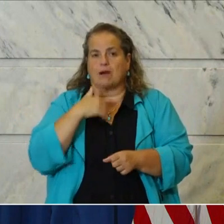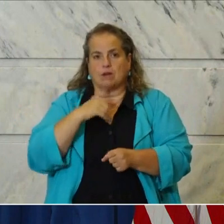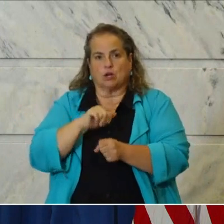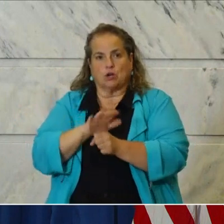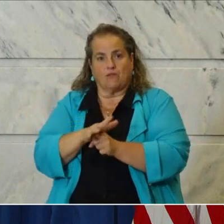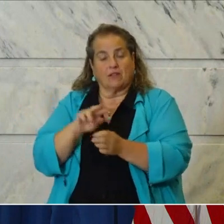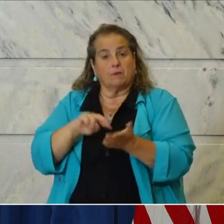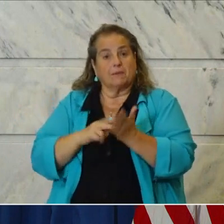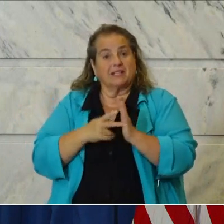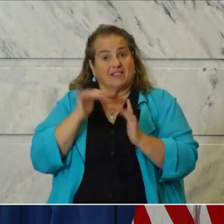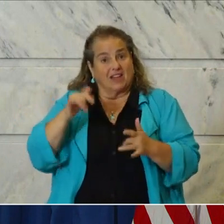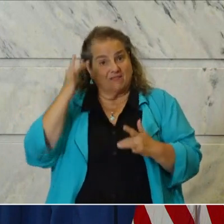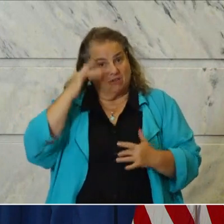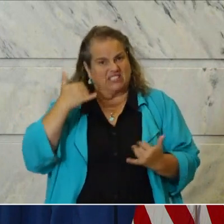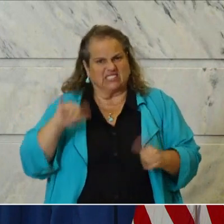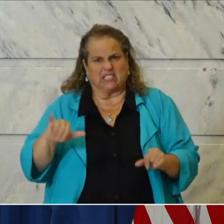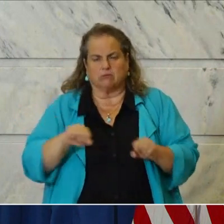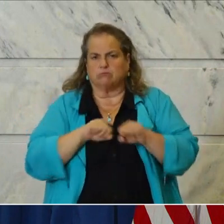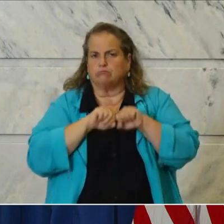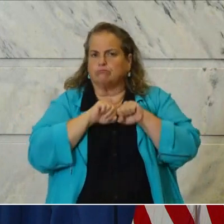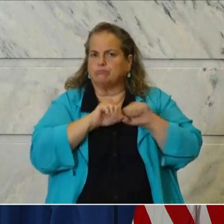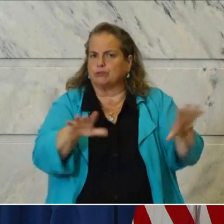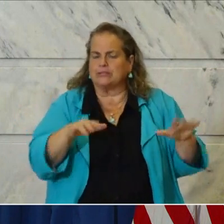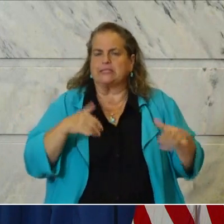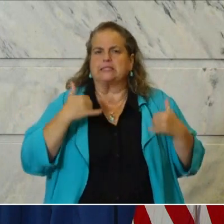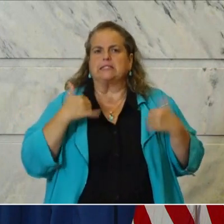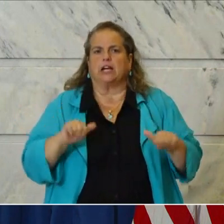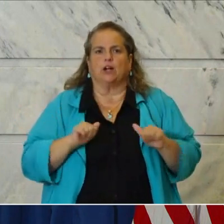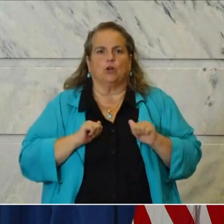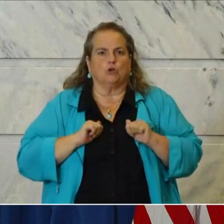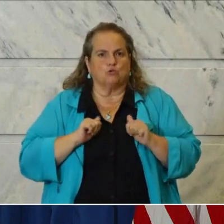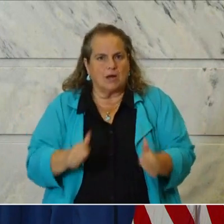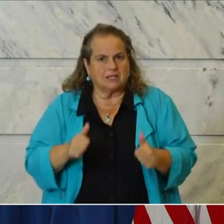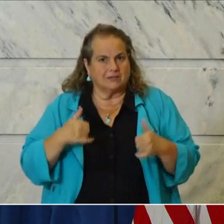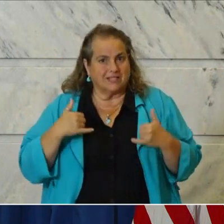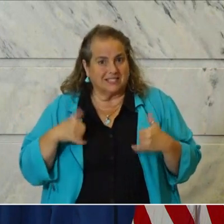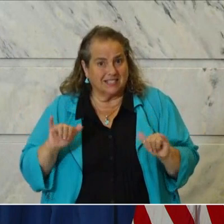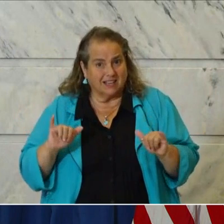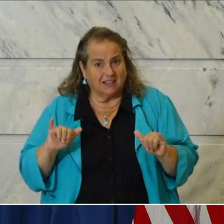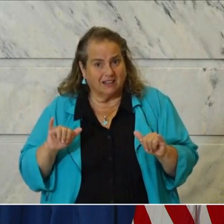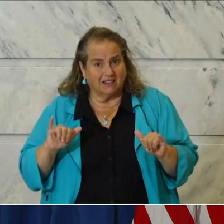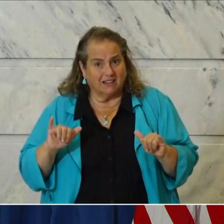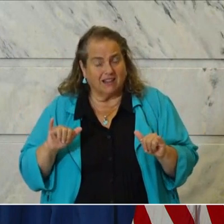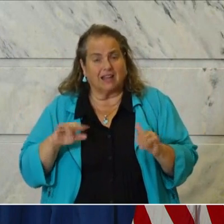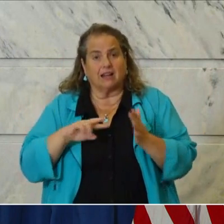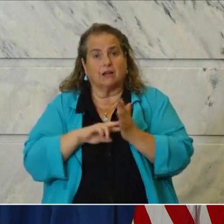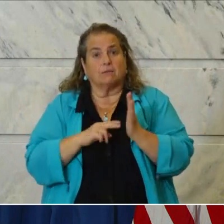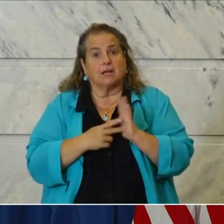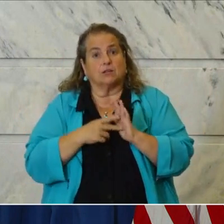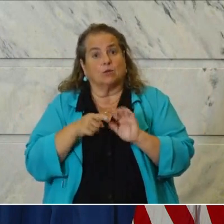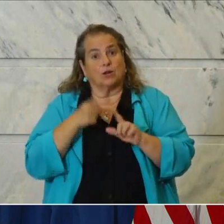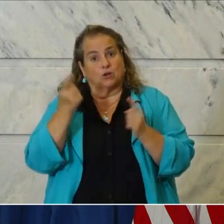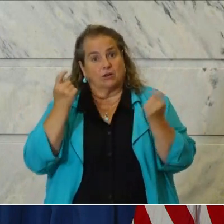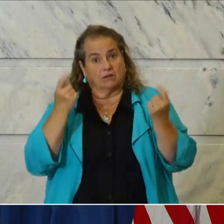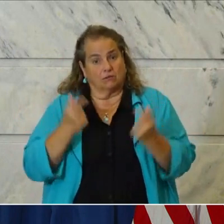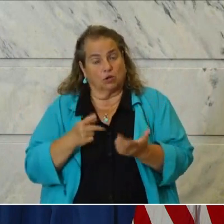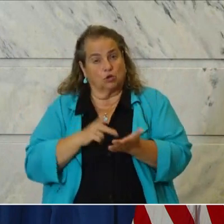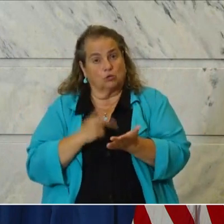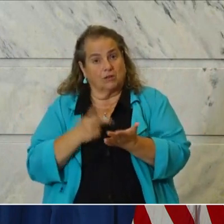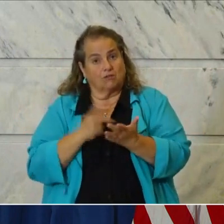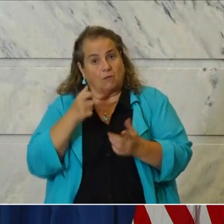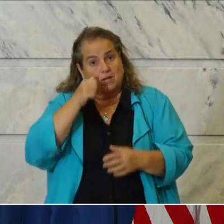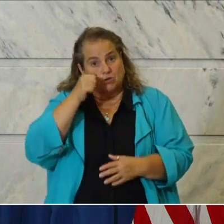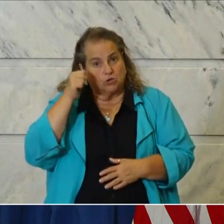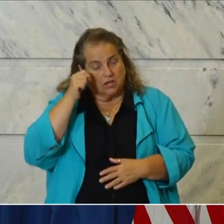is still out there. It's still aggressively spreading. Um, and it means that when you remove the duplicates, which we did from yesterday,